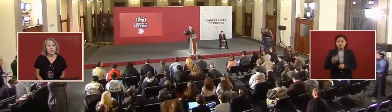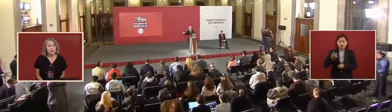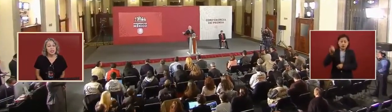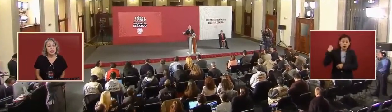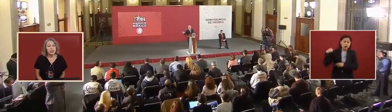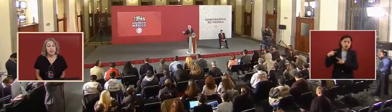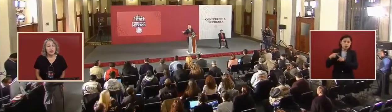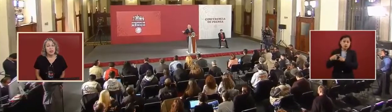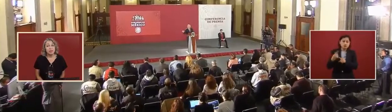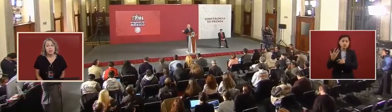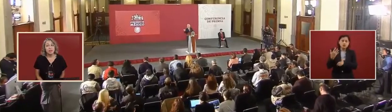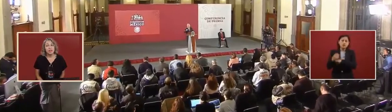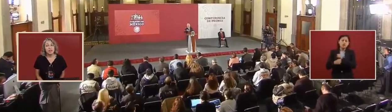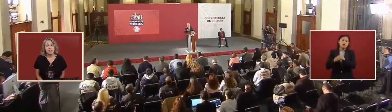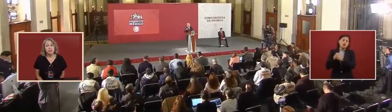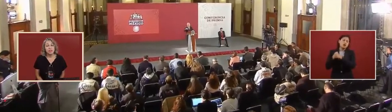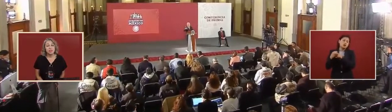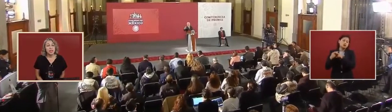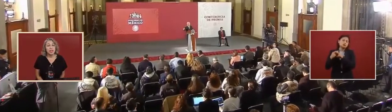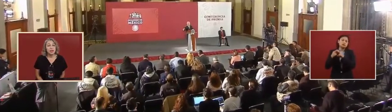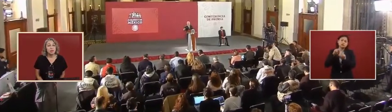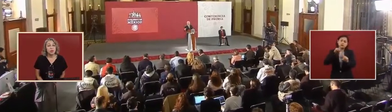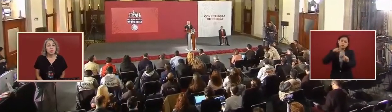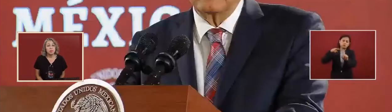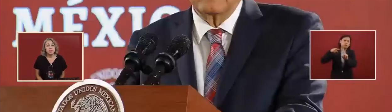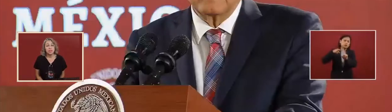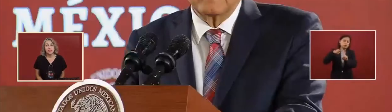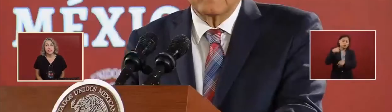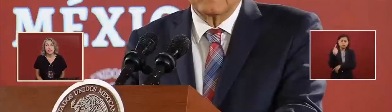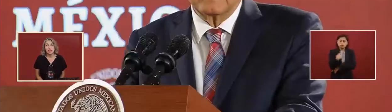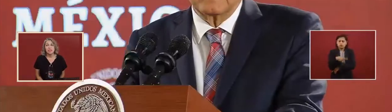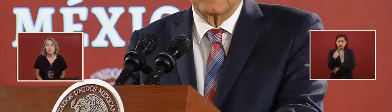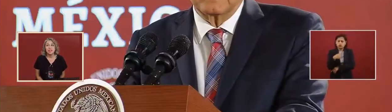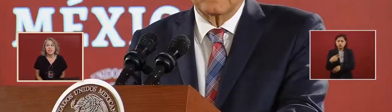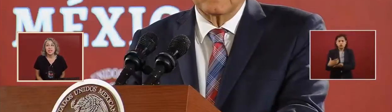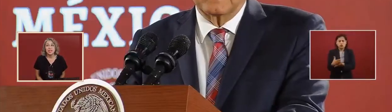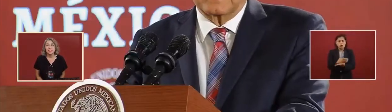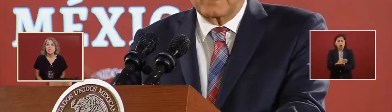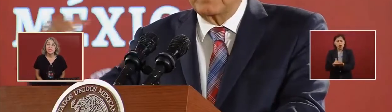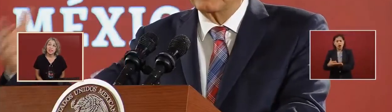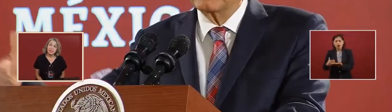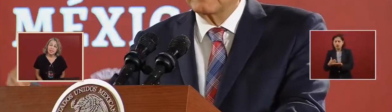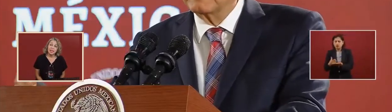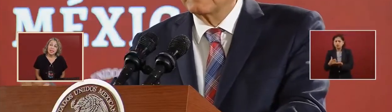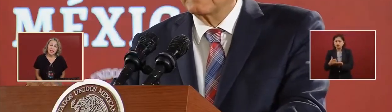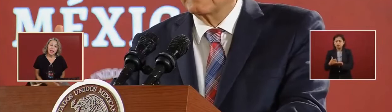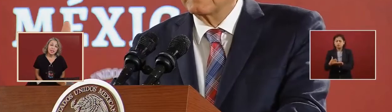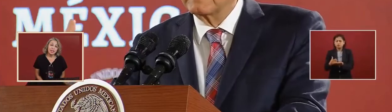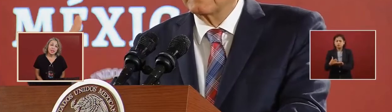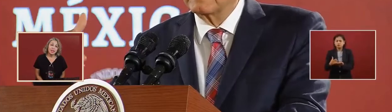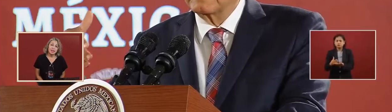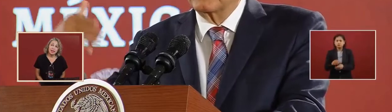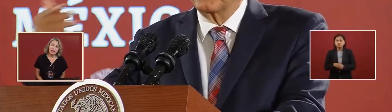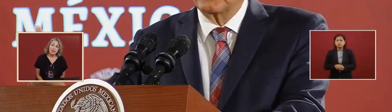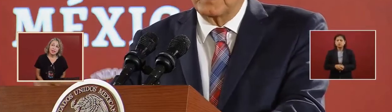had a purpose to contain utilities. And then it just